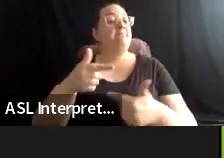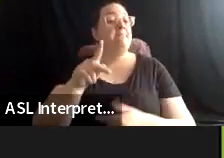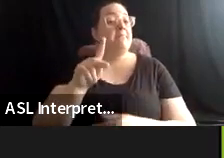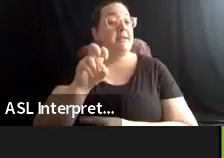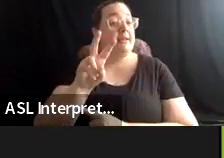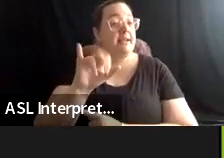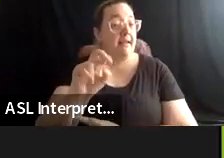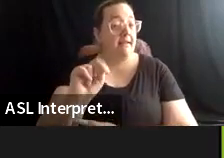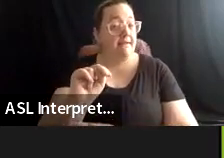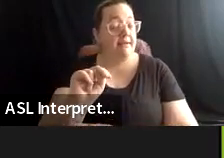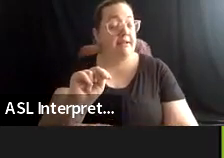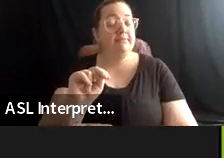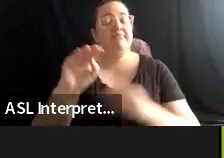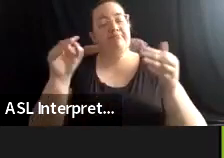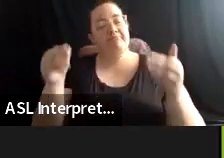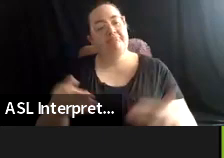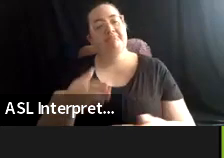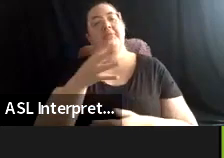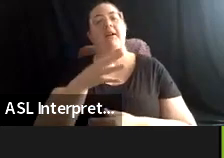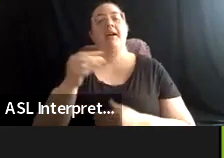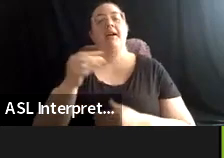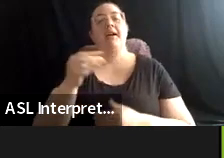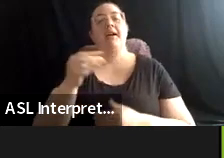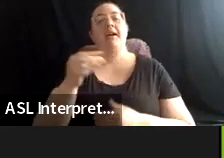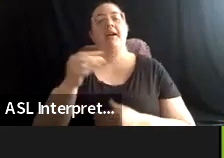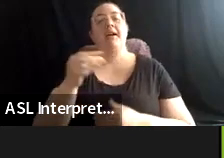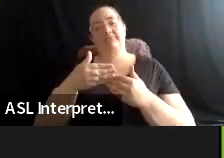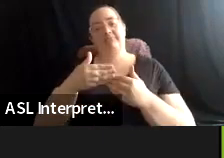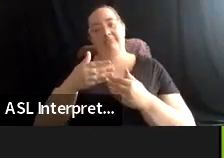introduction. And then from there, pass it on to someone else.